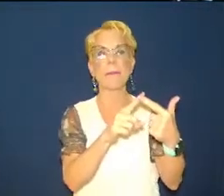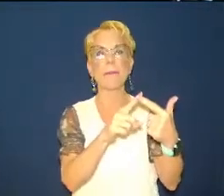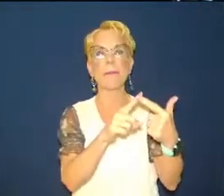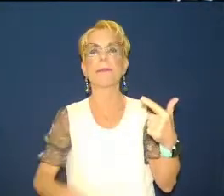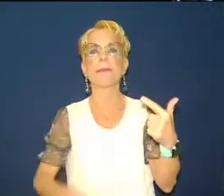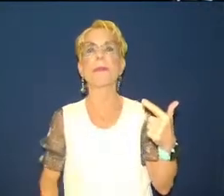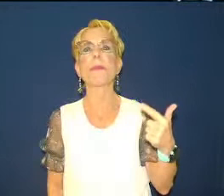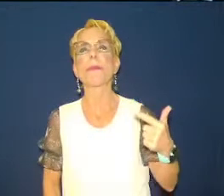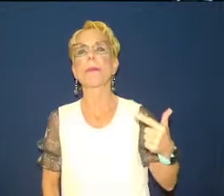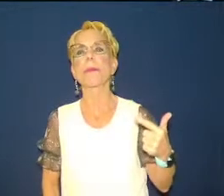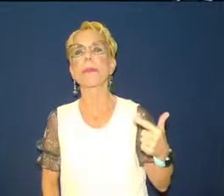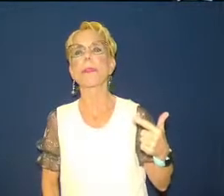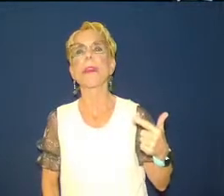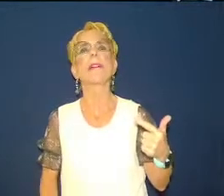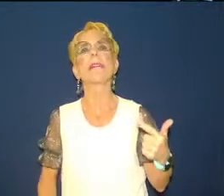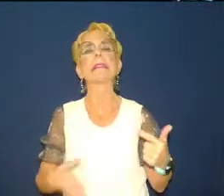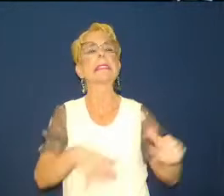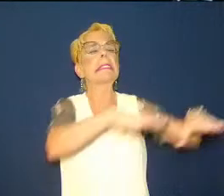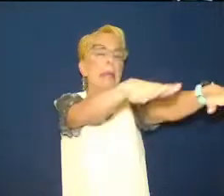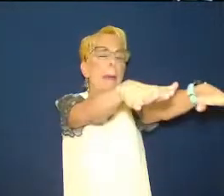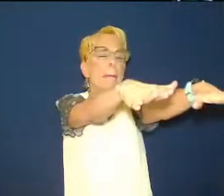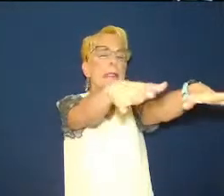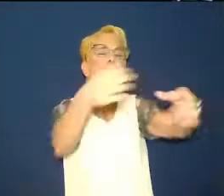what vehicles do zombies drive